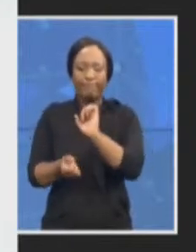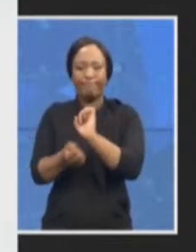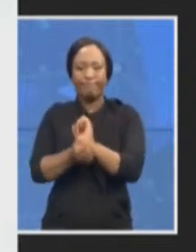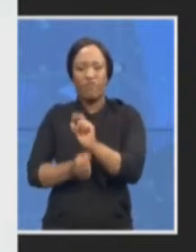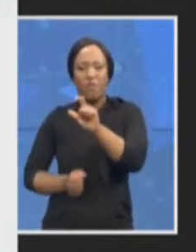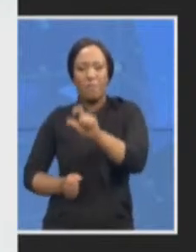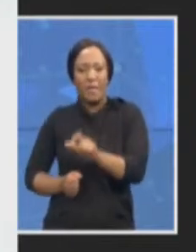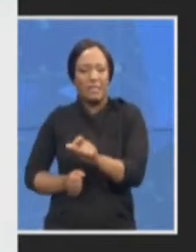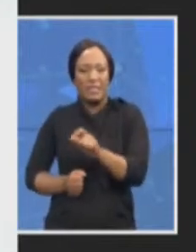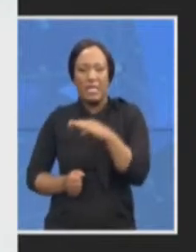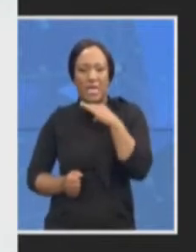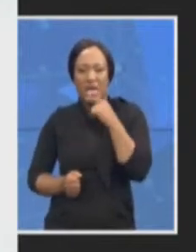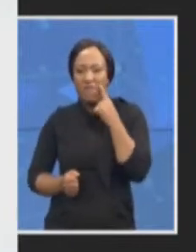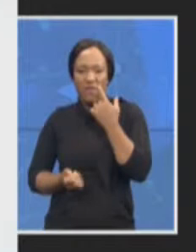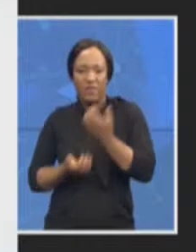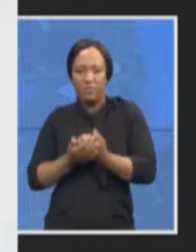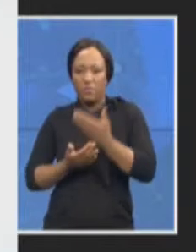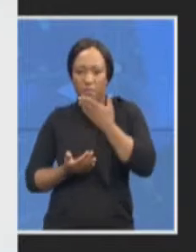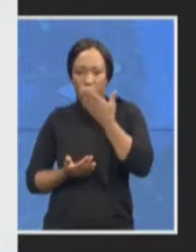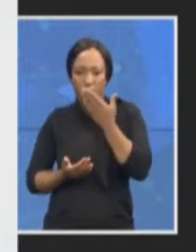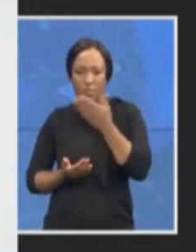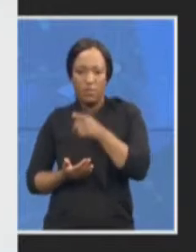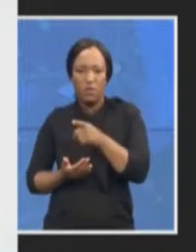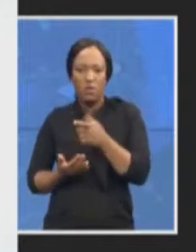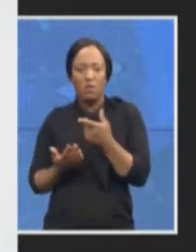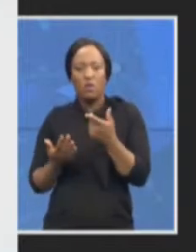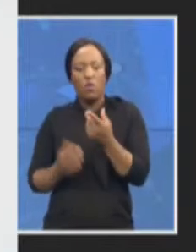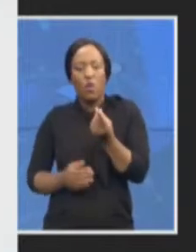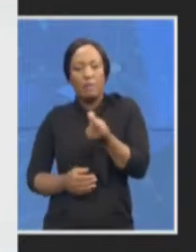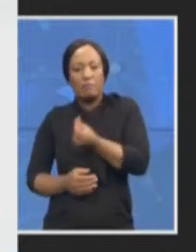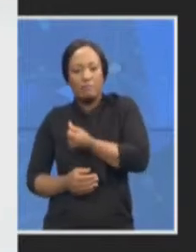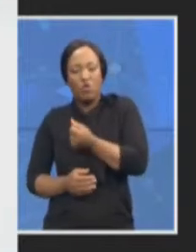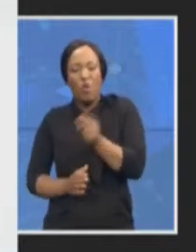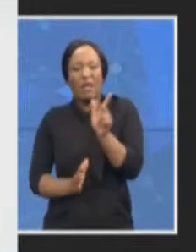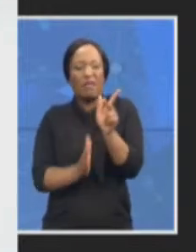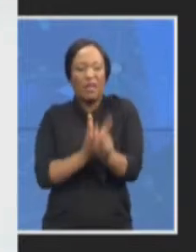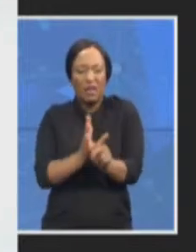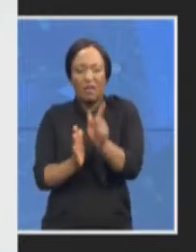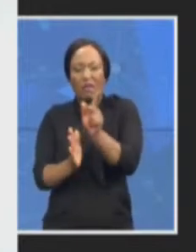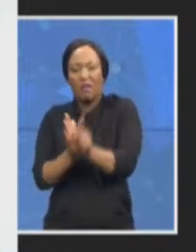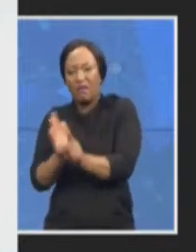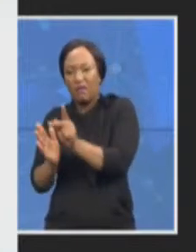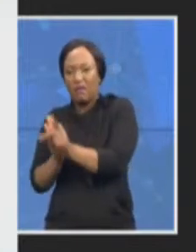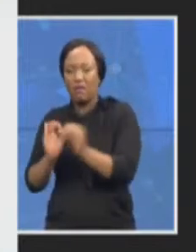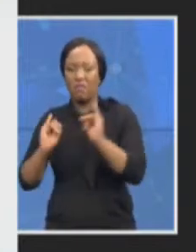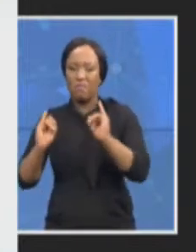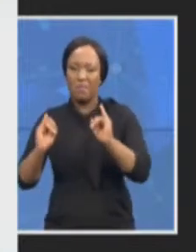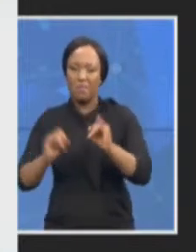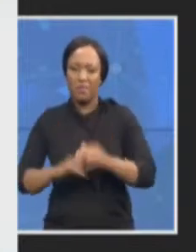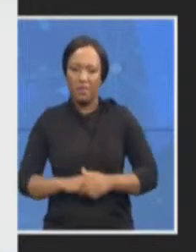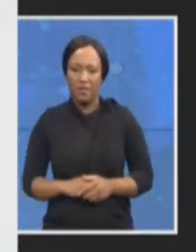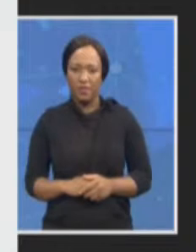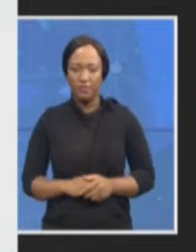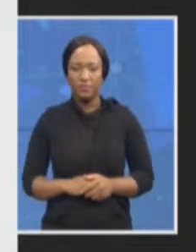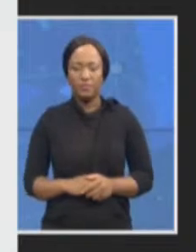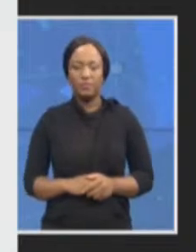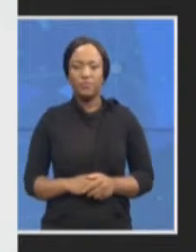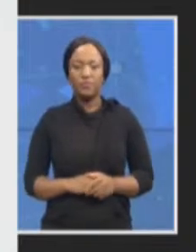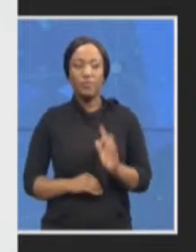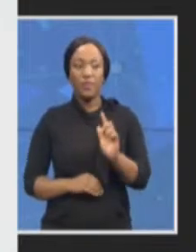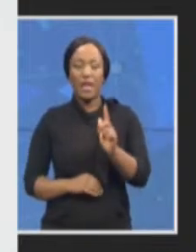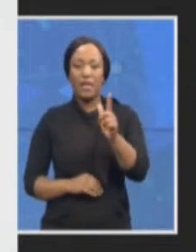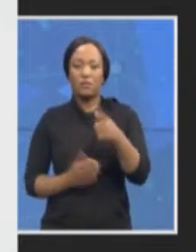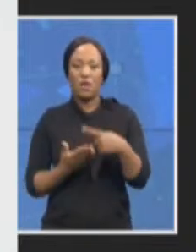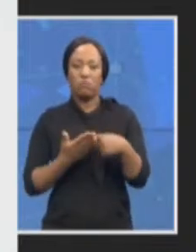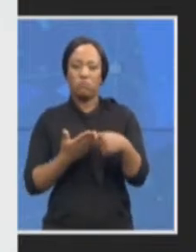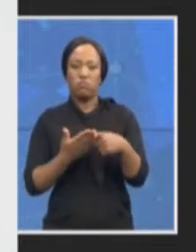unfortunate killings there was subsequently a discussion with the prosecutors who are from the